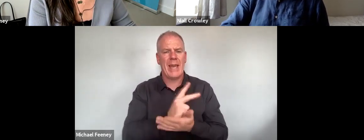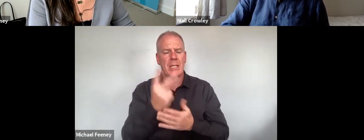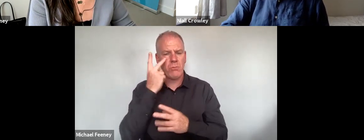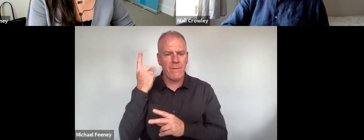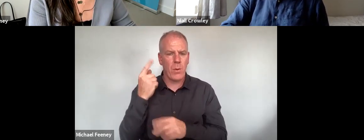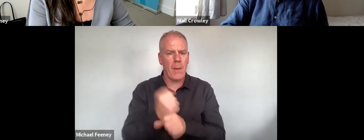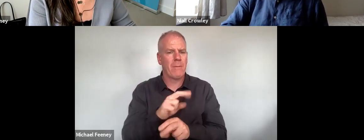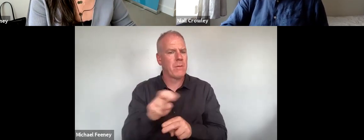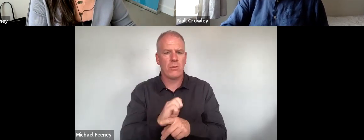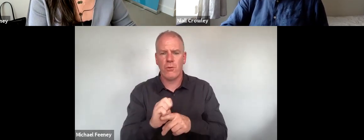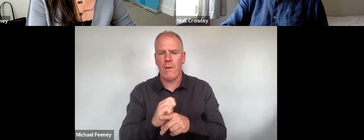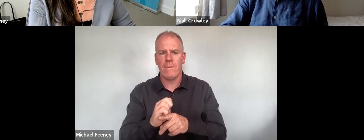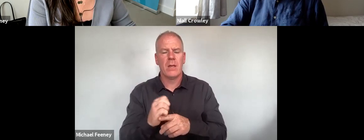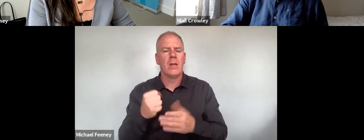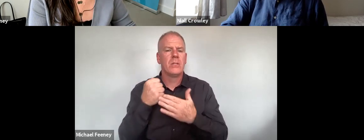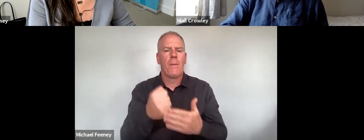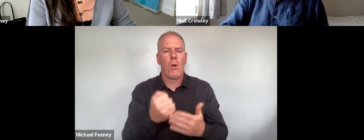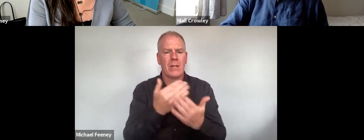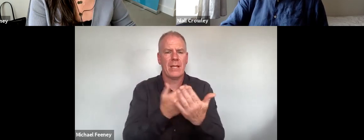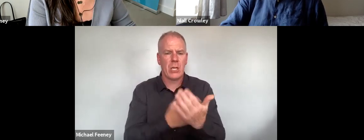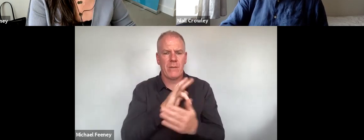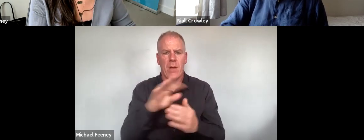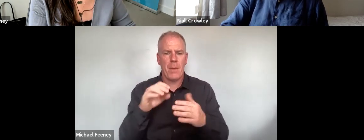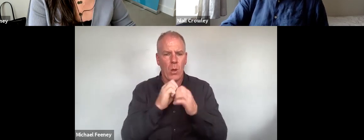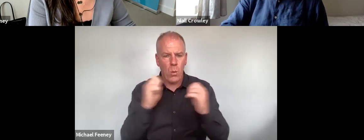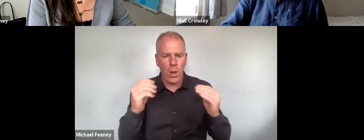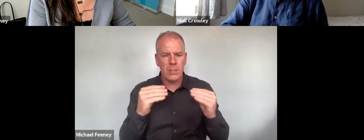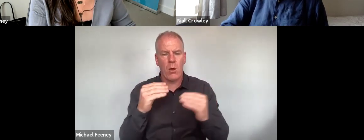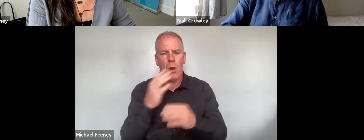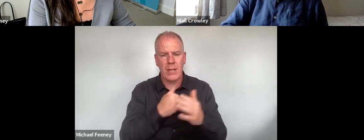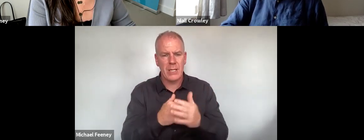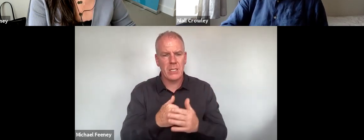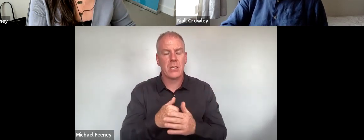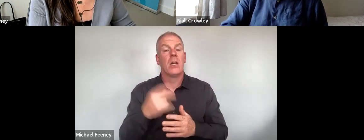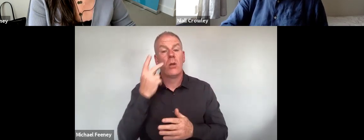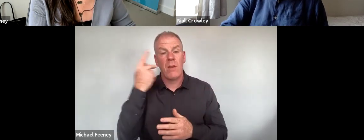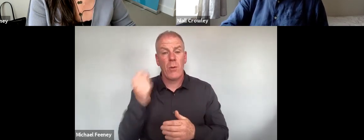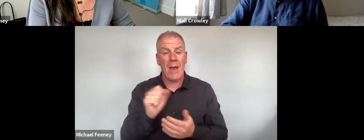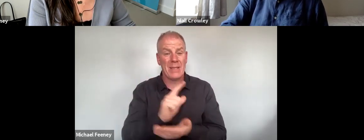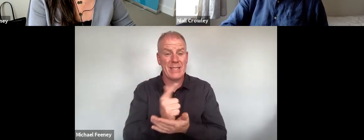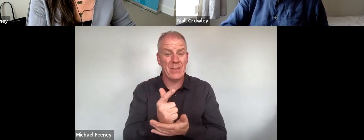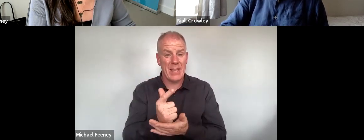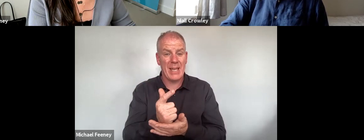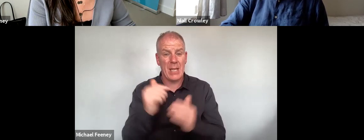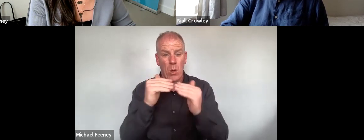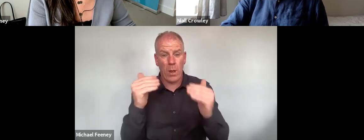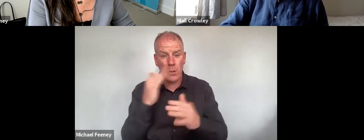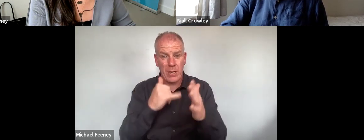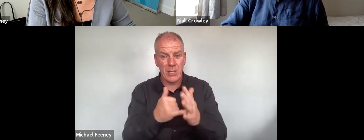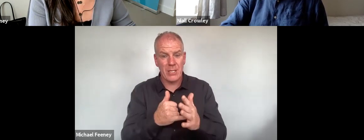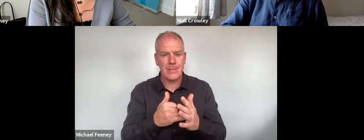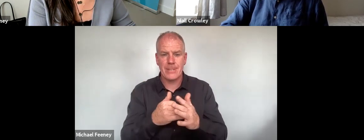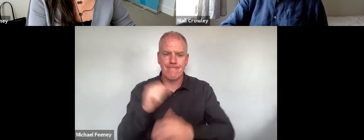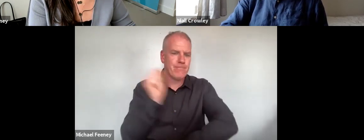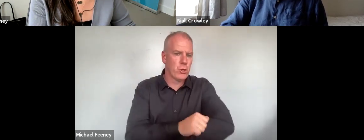levels of support and litigation by equality bodies. The review identified 17 equality bodies out of the 43 reviewed, being hampered